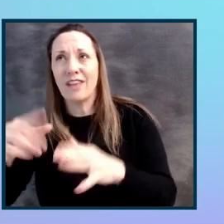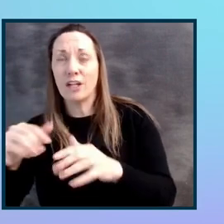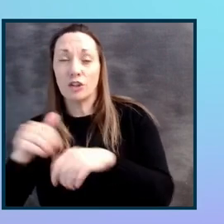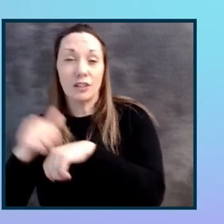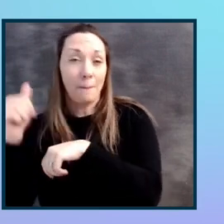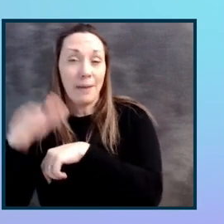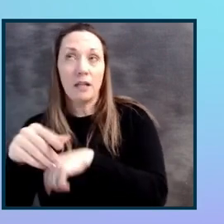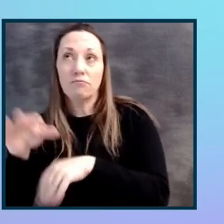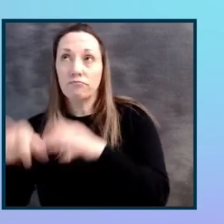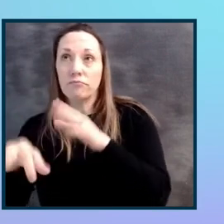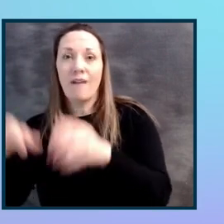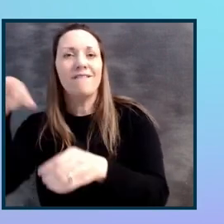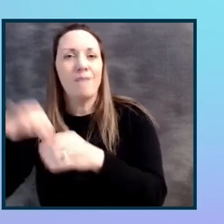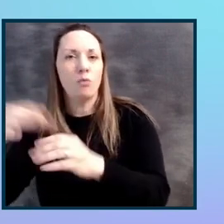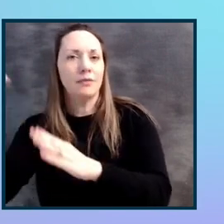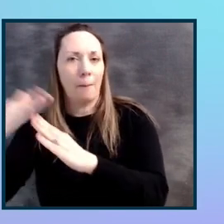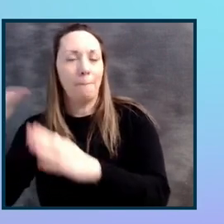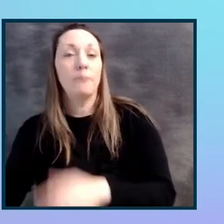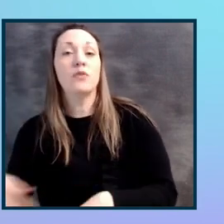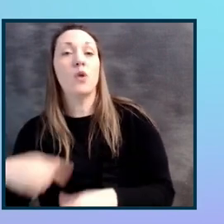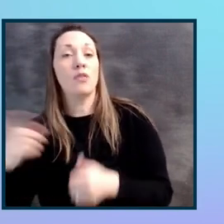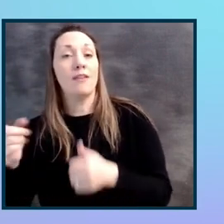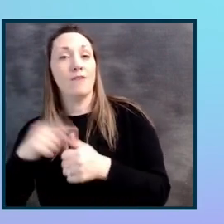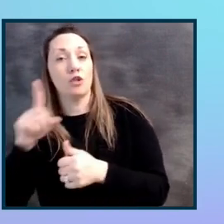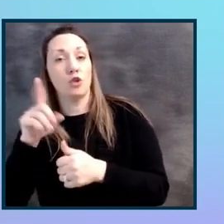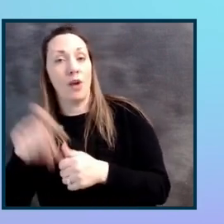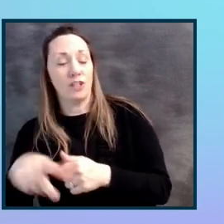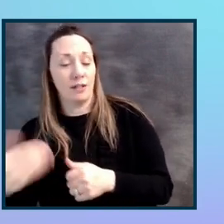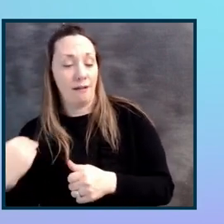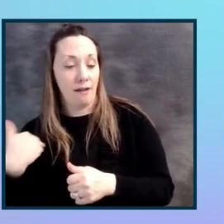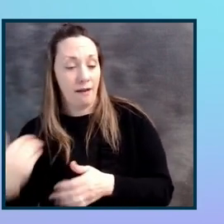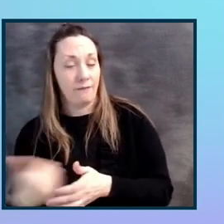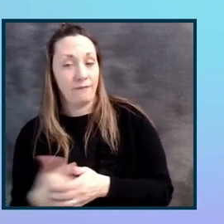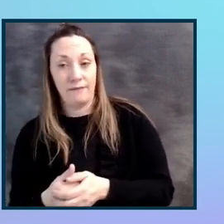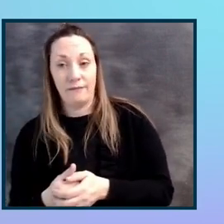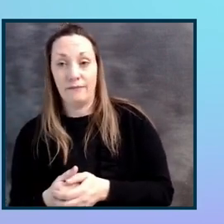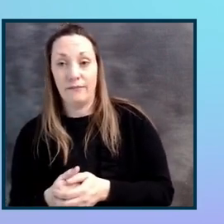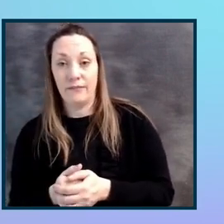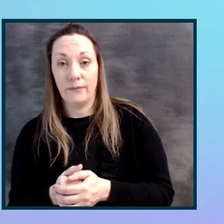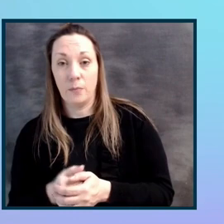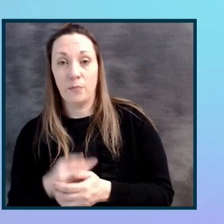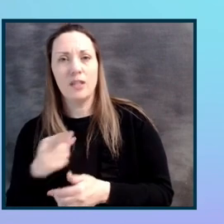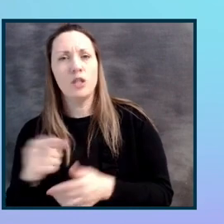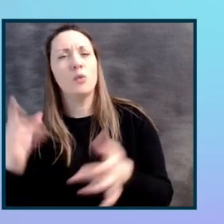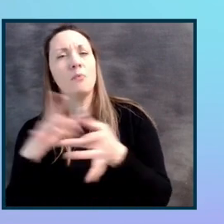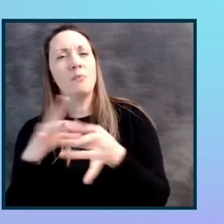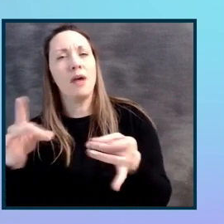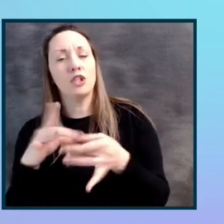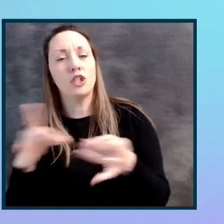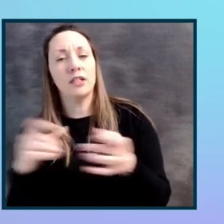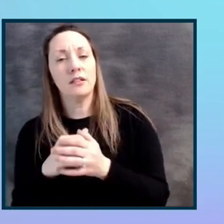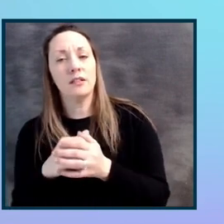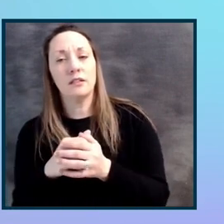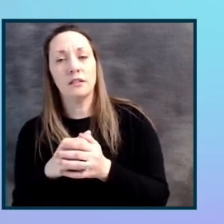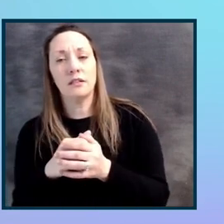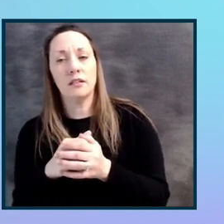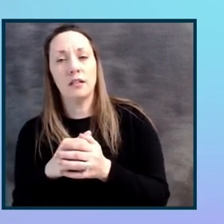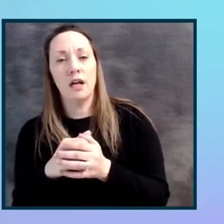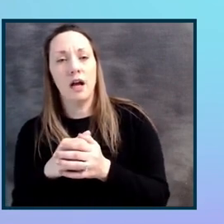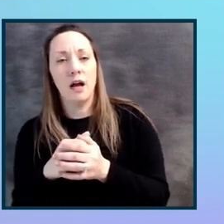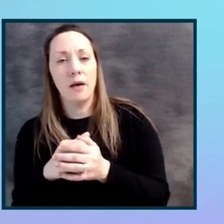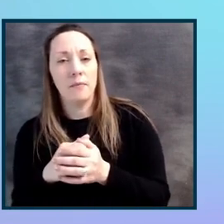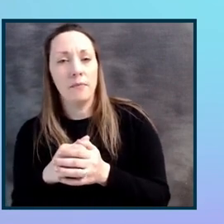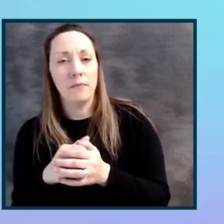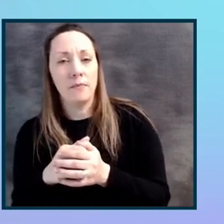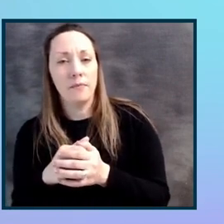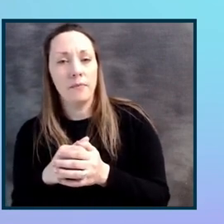those questions. all right. So the first question I have is here is you mentioned Empathy Labs. So the